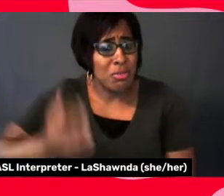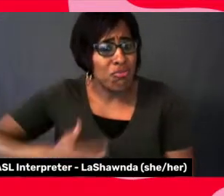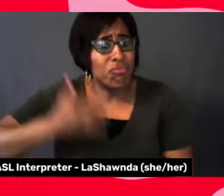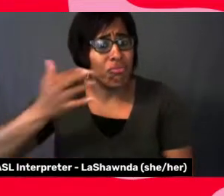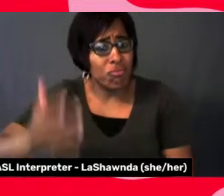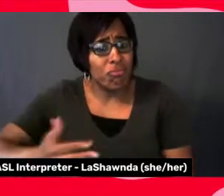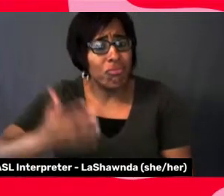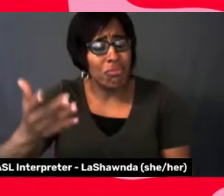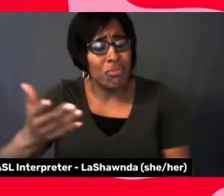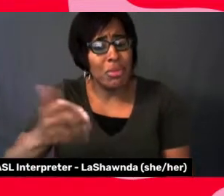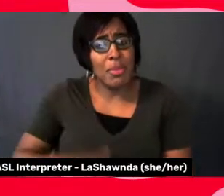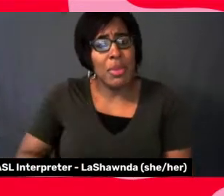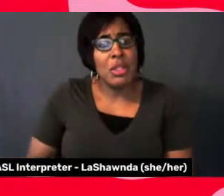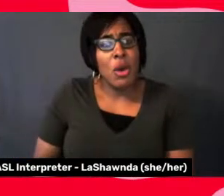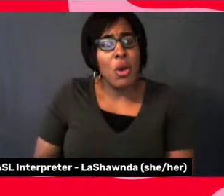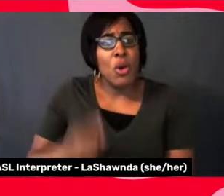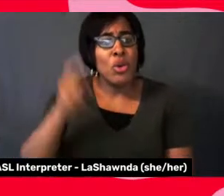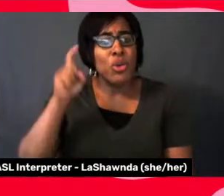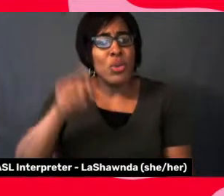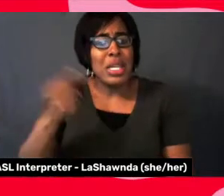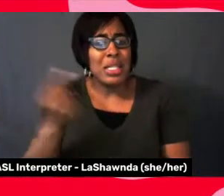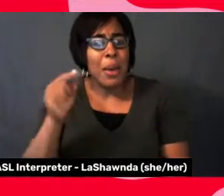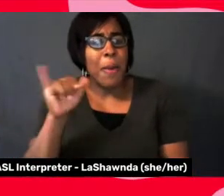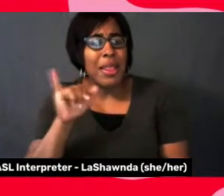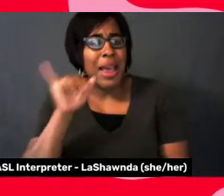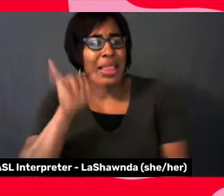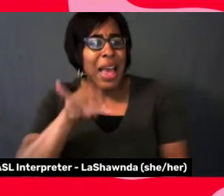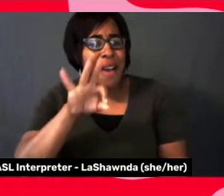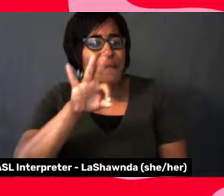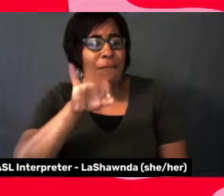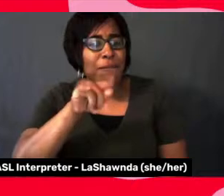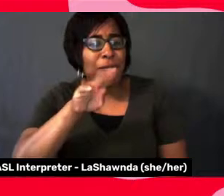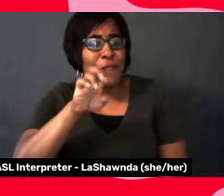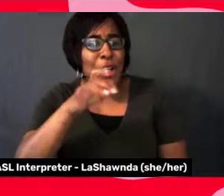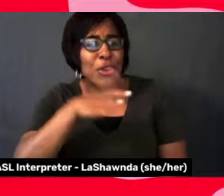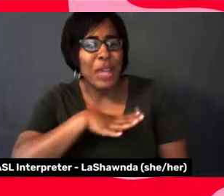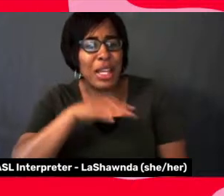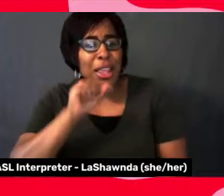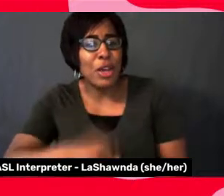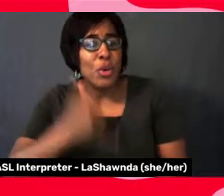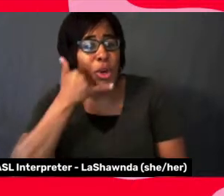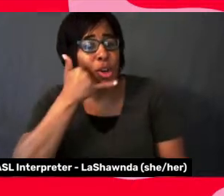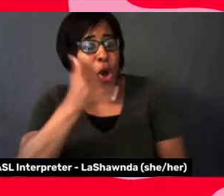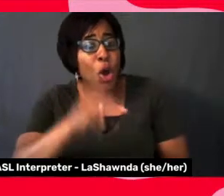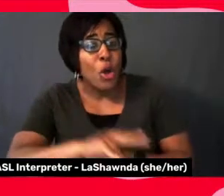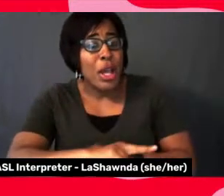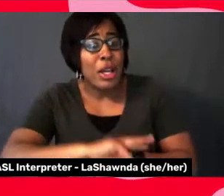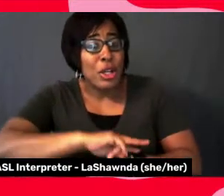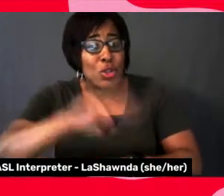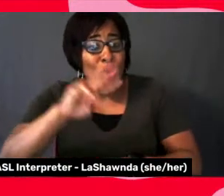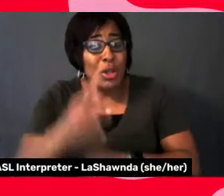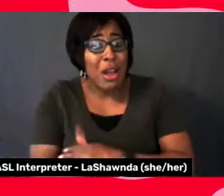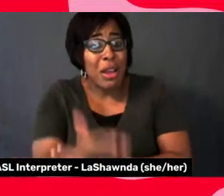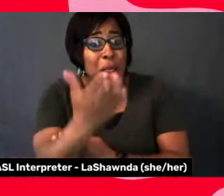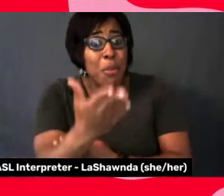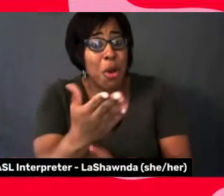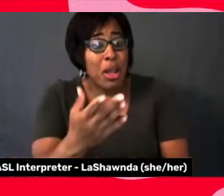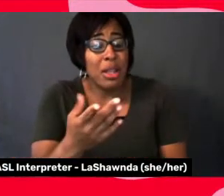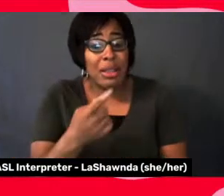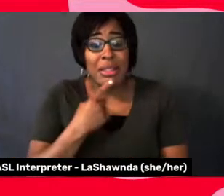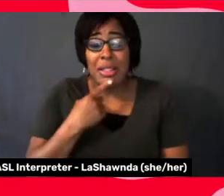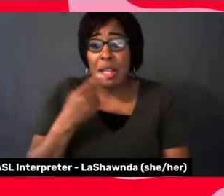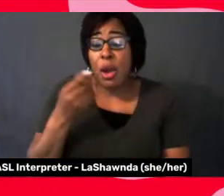like that Fern lady that, that you can call it two o'clock in the morning and you says, oh, I don't care. Do you need to talk?